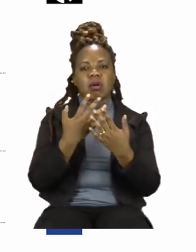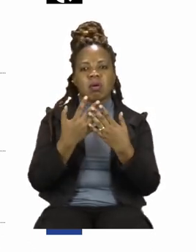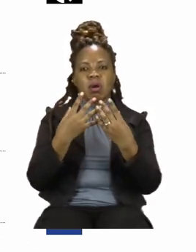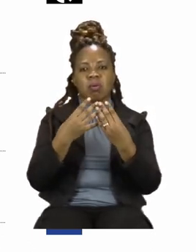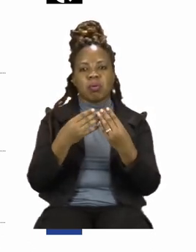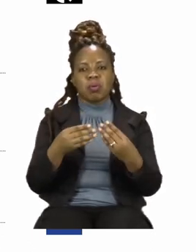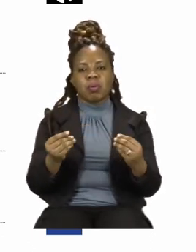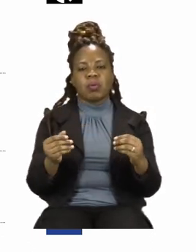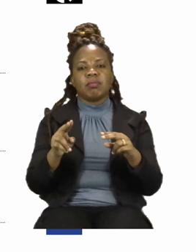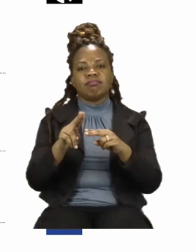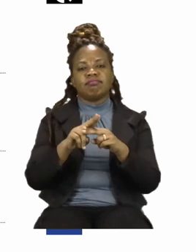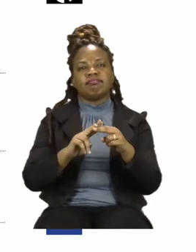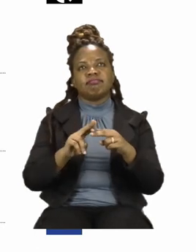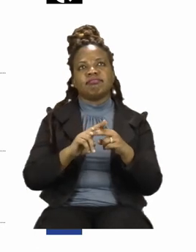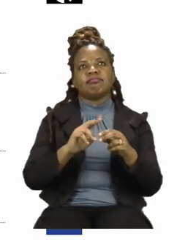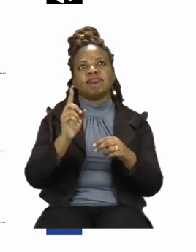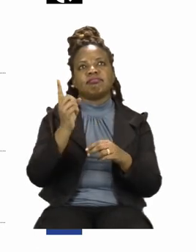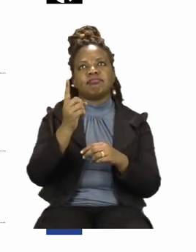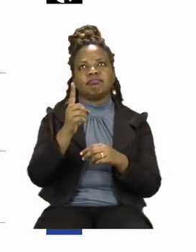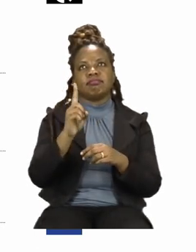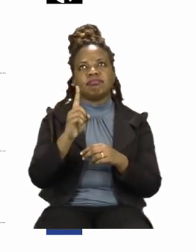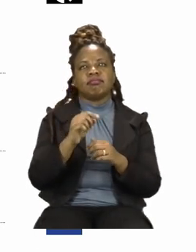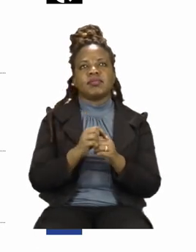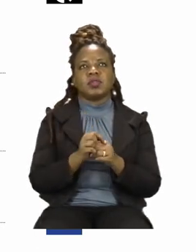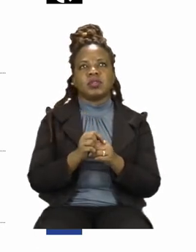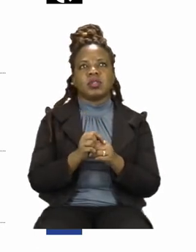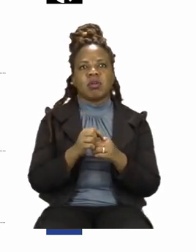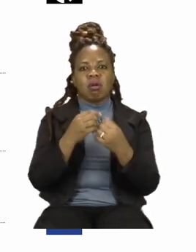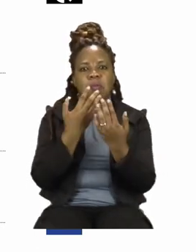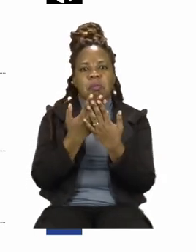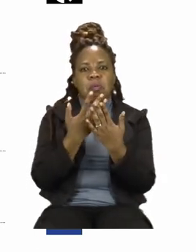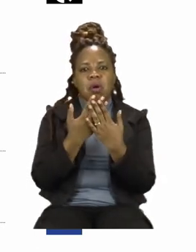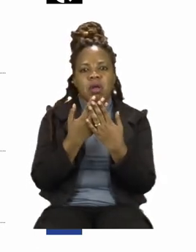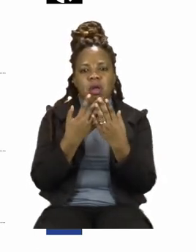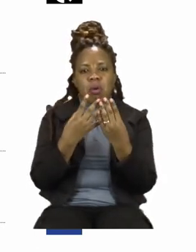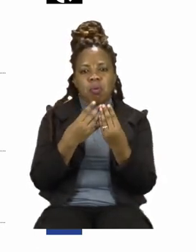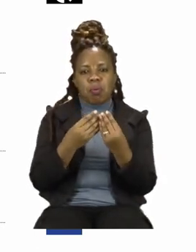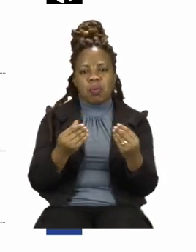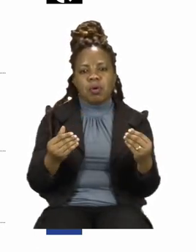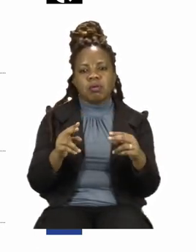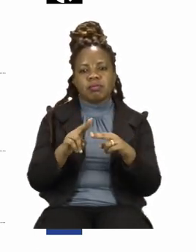What does she use to dry her hands?